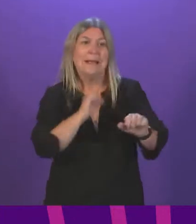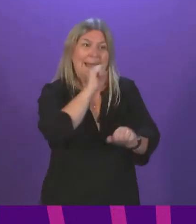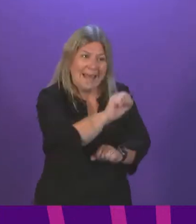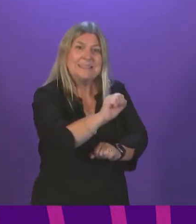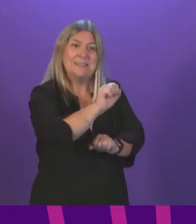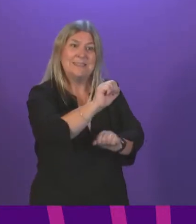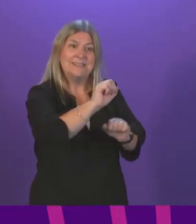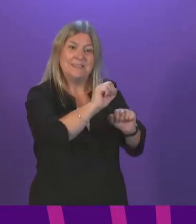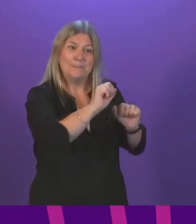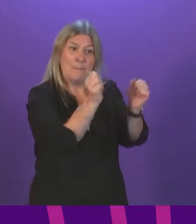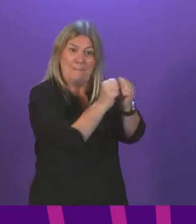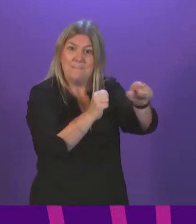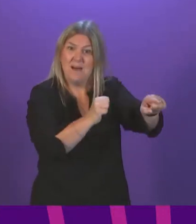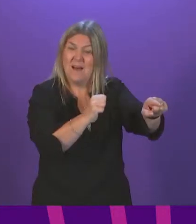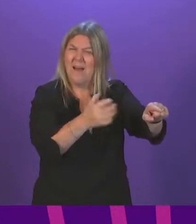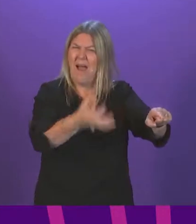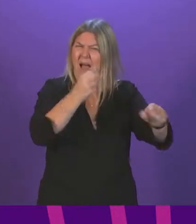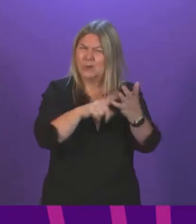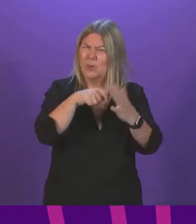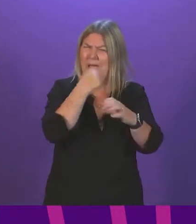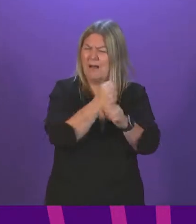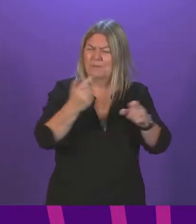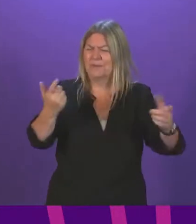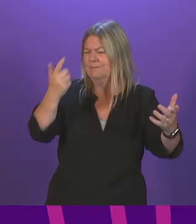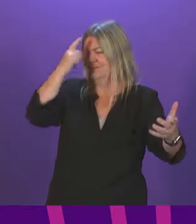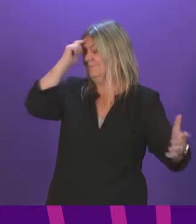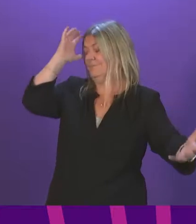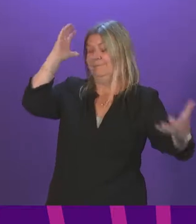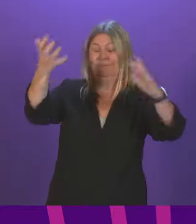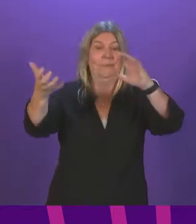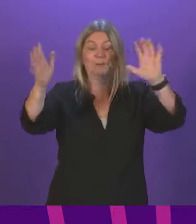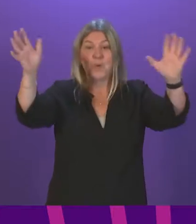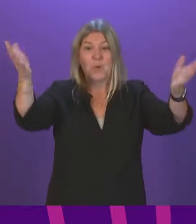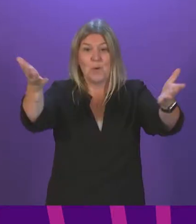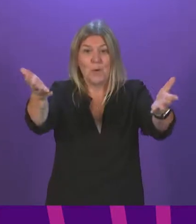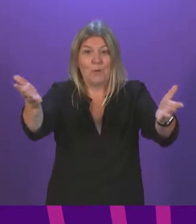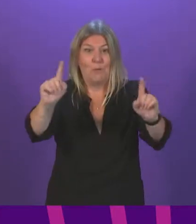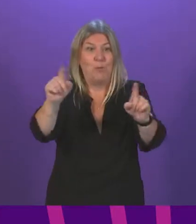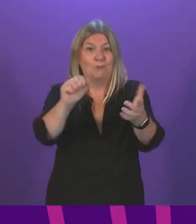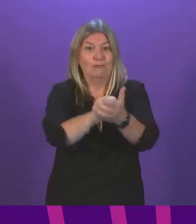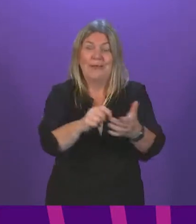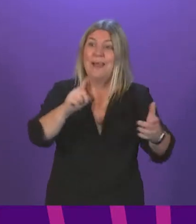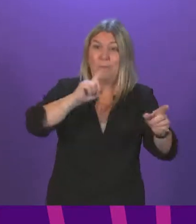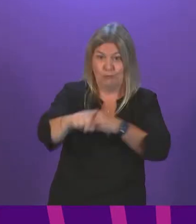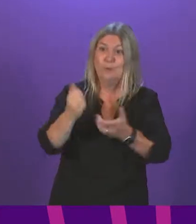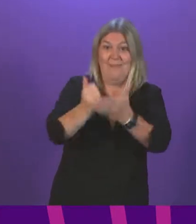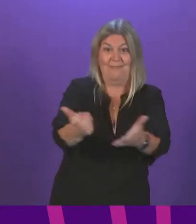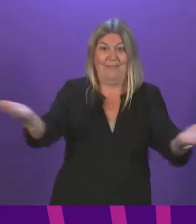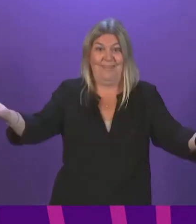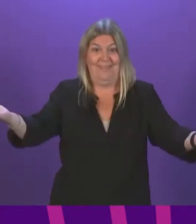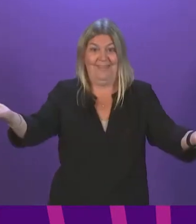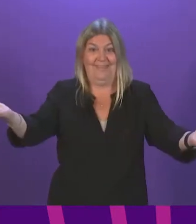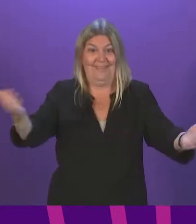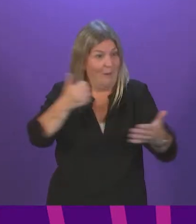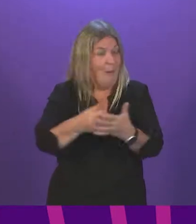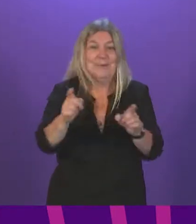own backbenchers about the United Kingdom government. And I'm just trying to be as fabulously helpful as I always